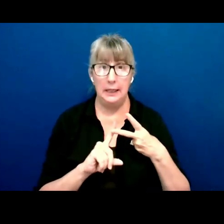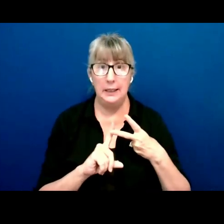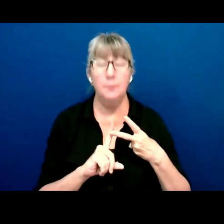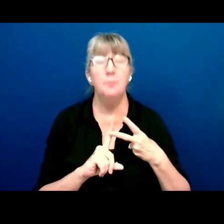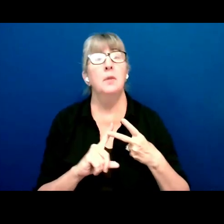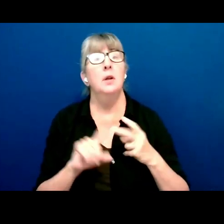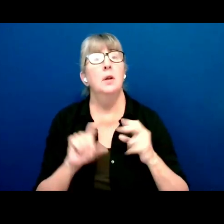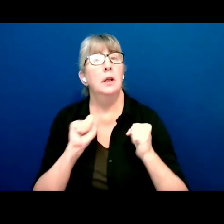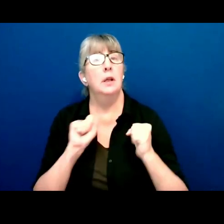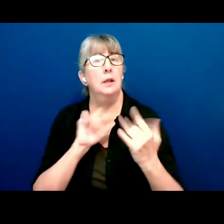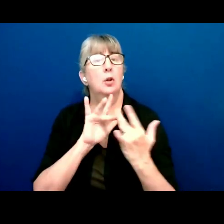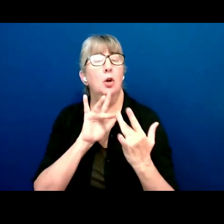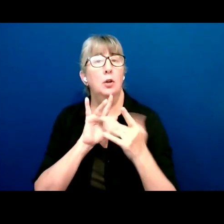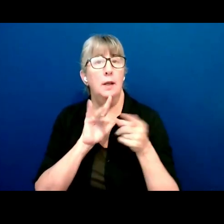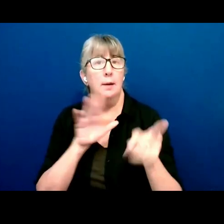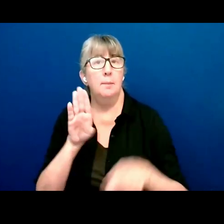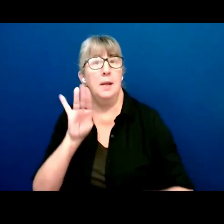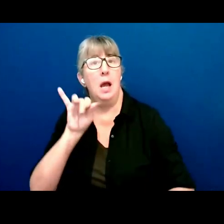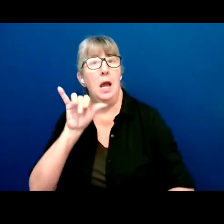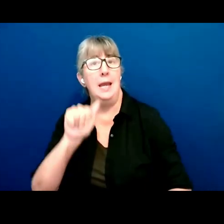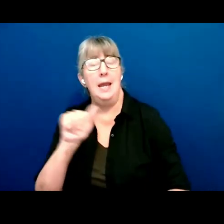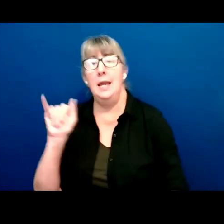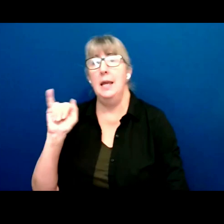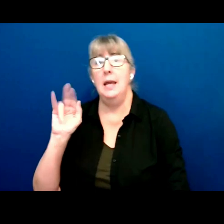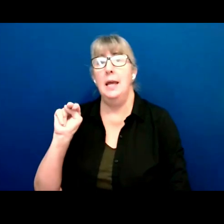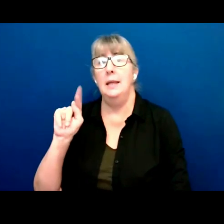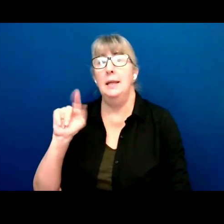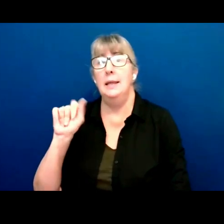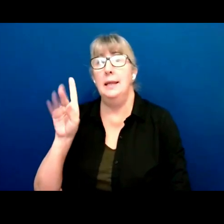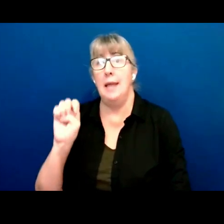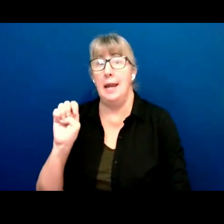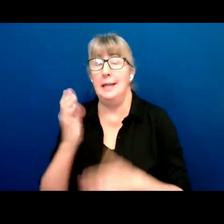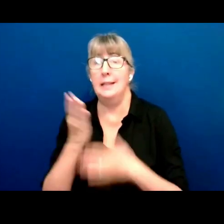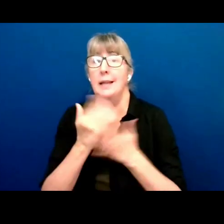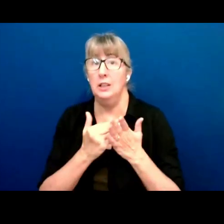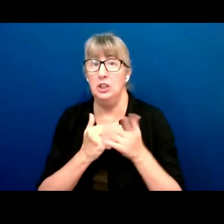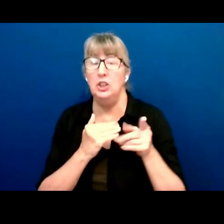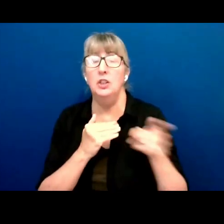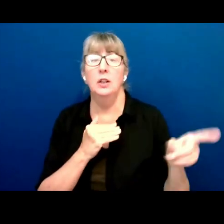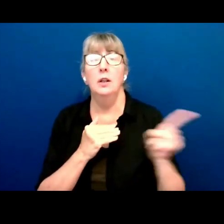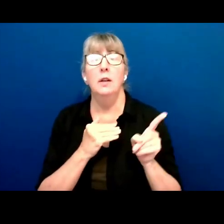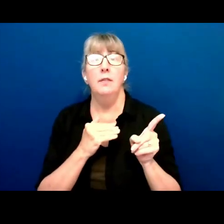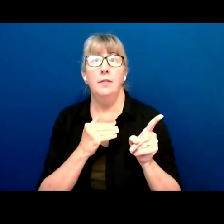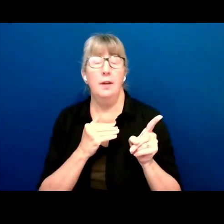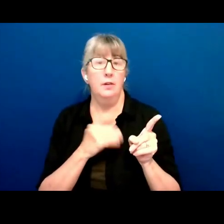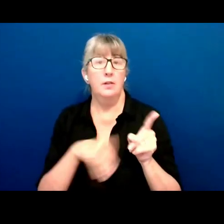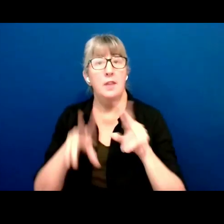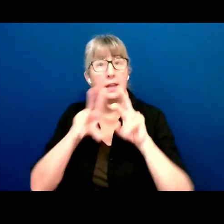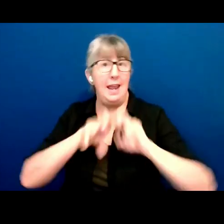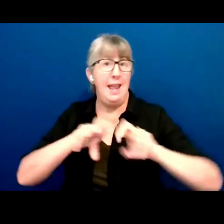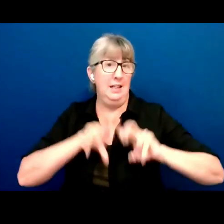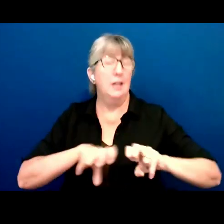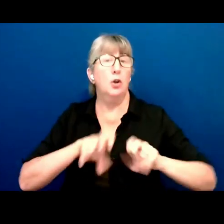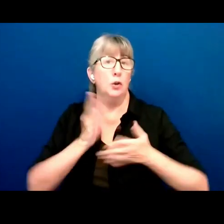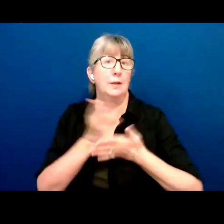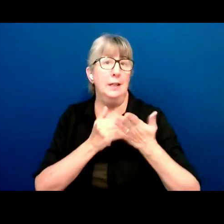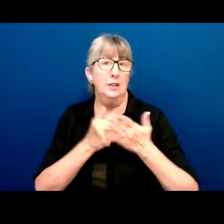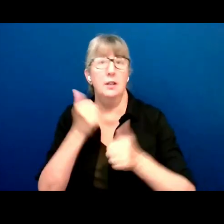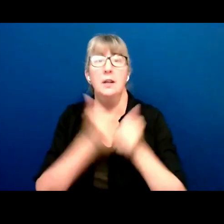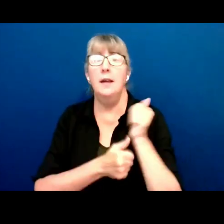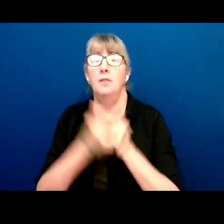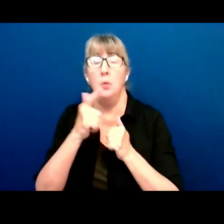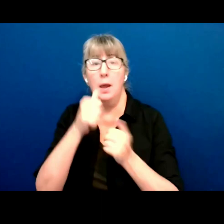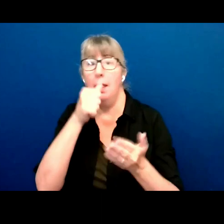the BIA intake section. They're also our analytical section. And everyone gets a letter